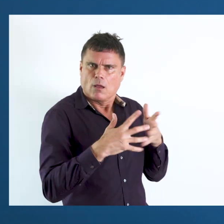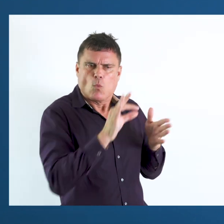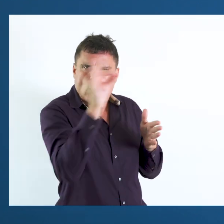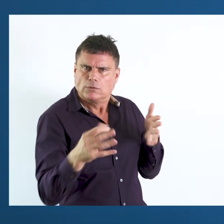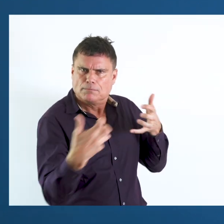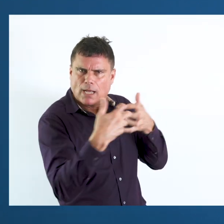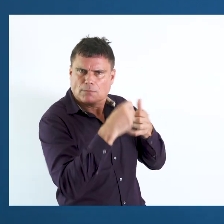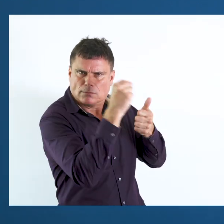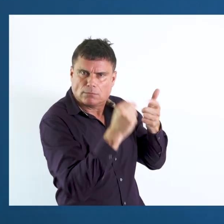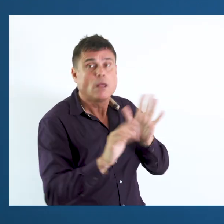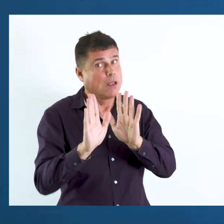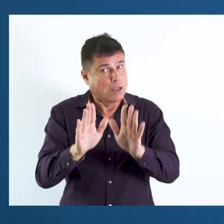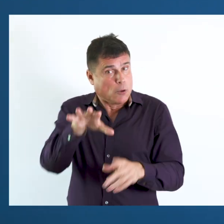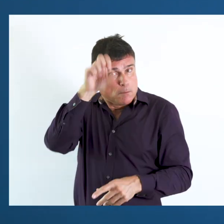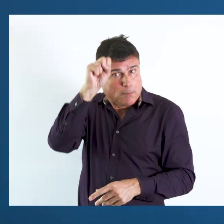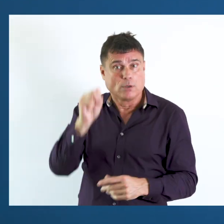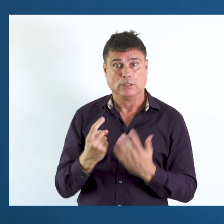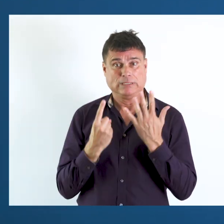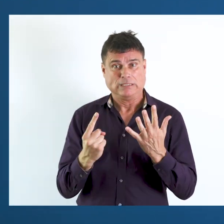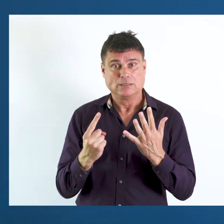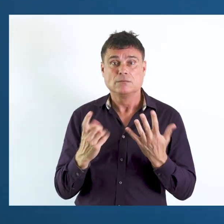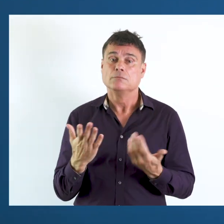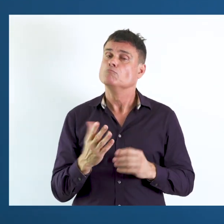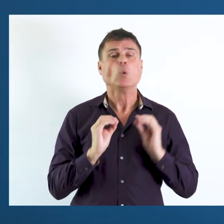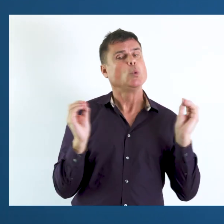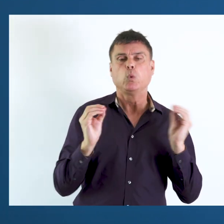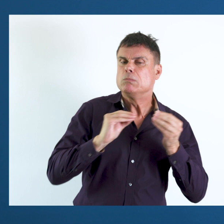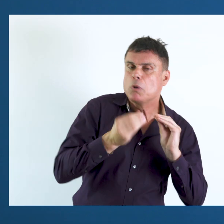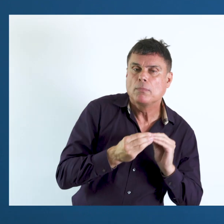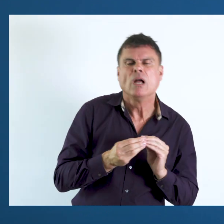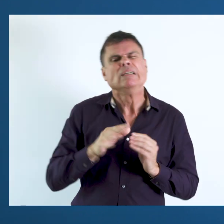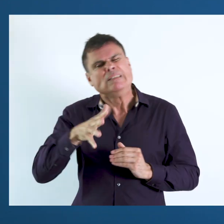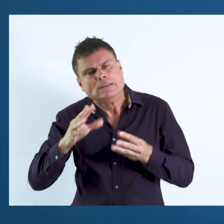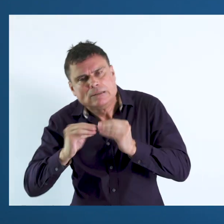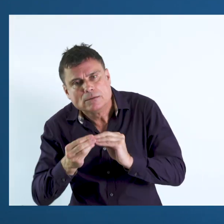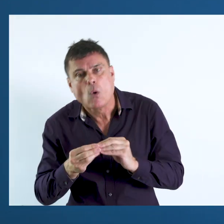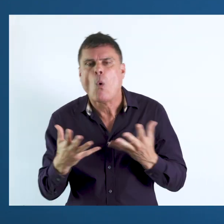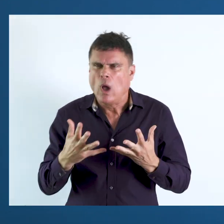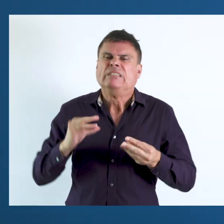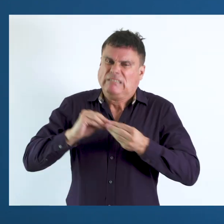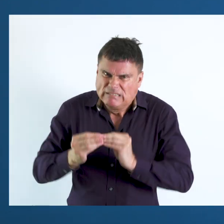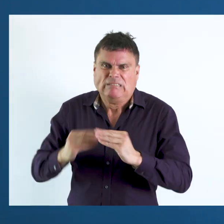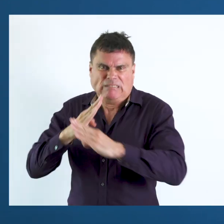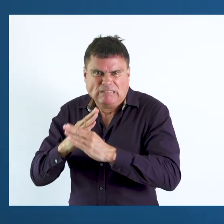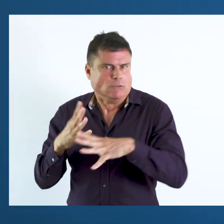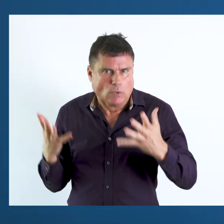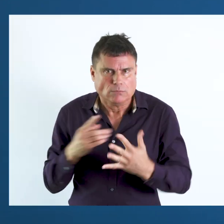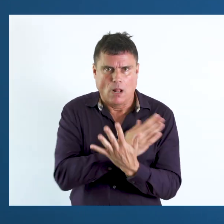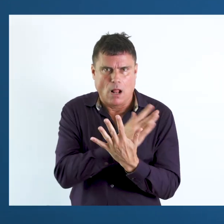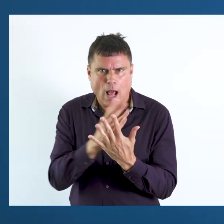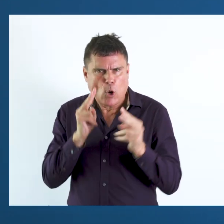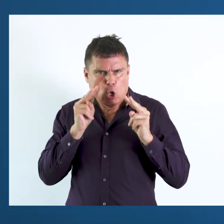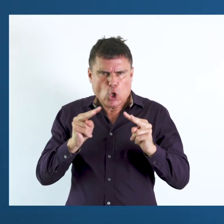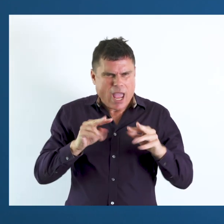in those functional domains. Remember that the responses are no difficulty, some difficulty, a lot of difficulty, and cannot